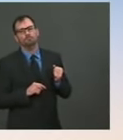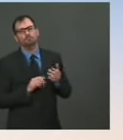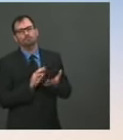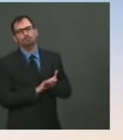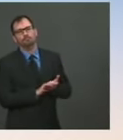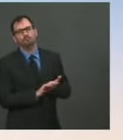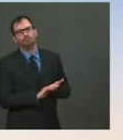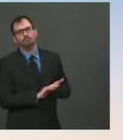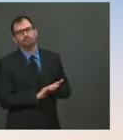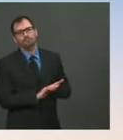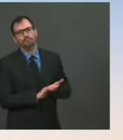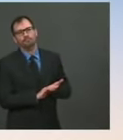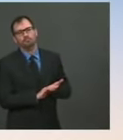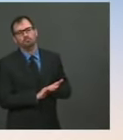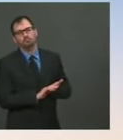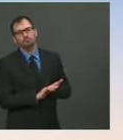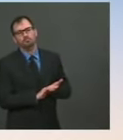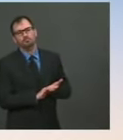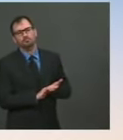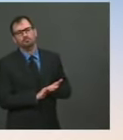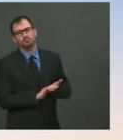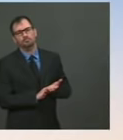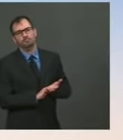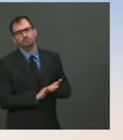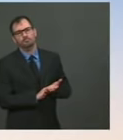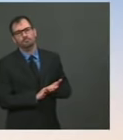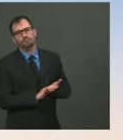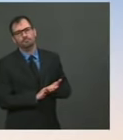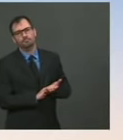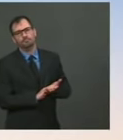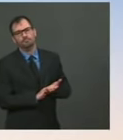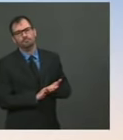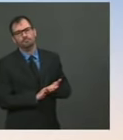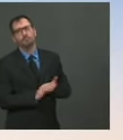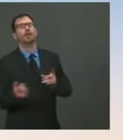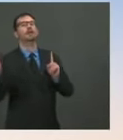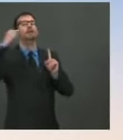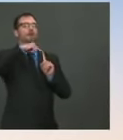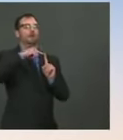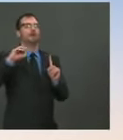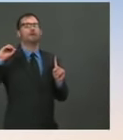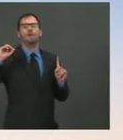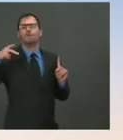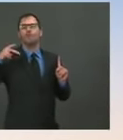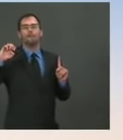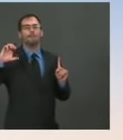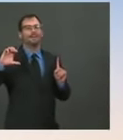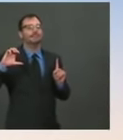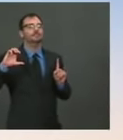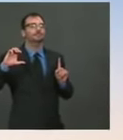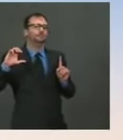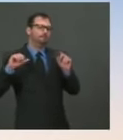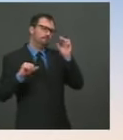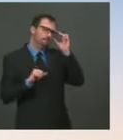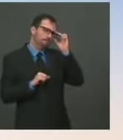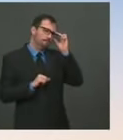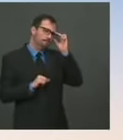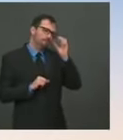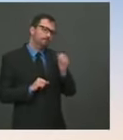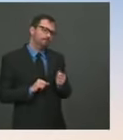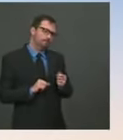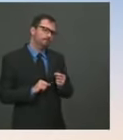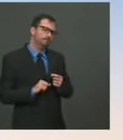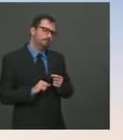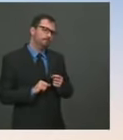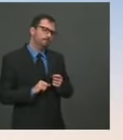rebuff from OPEC on the President's calls to increase oil outputs, will the White House — will the administration commit